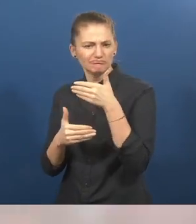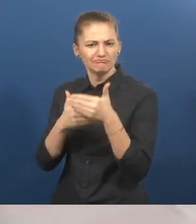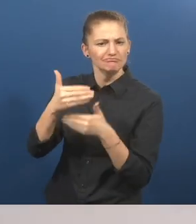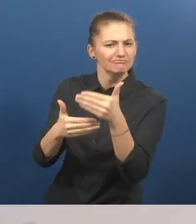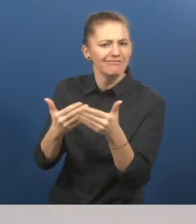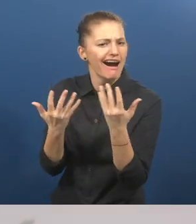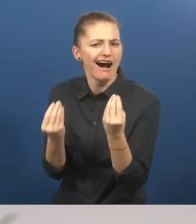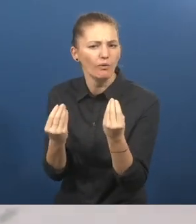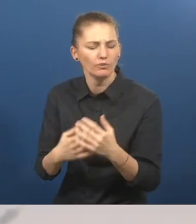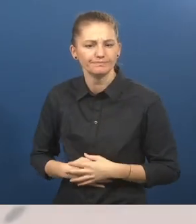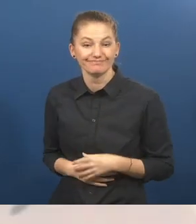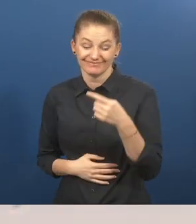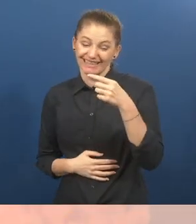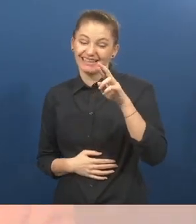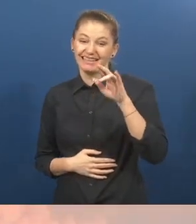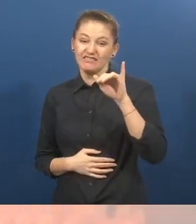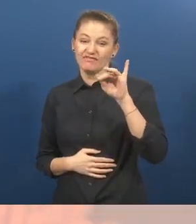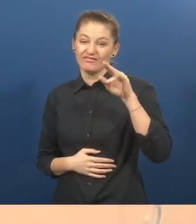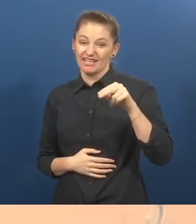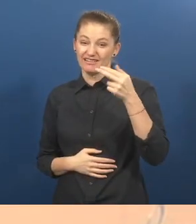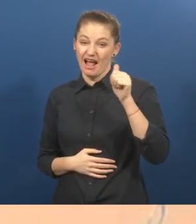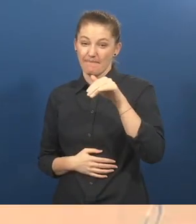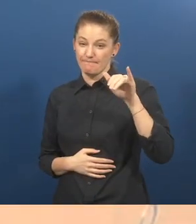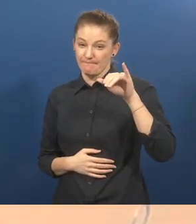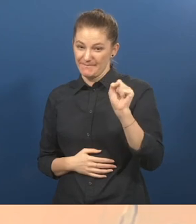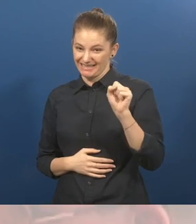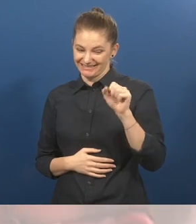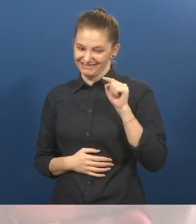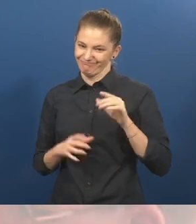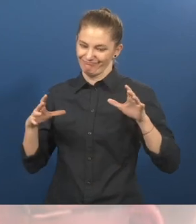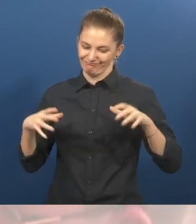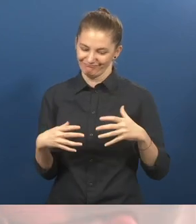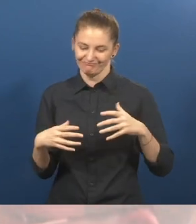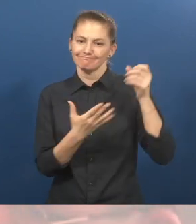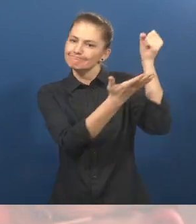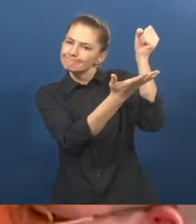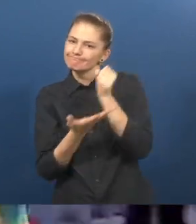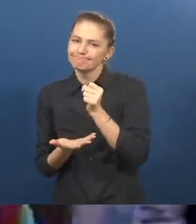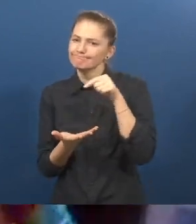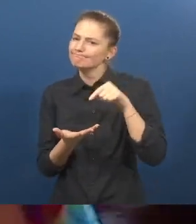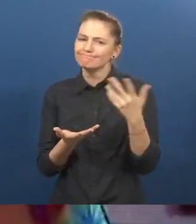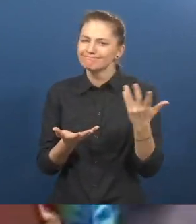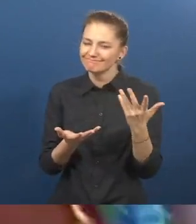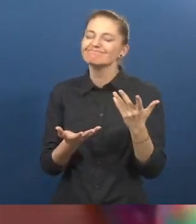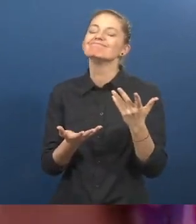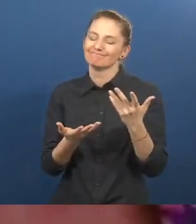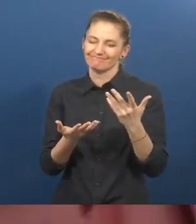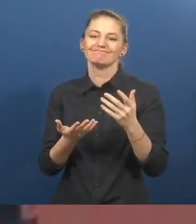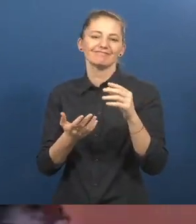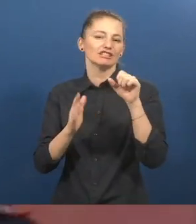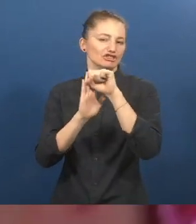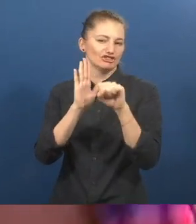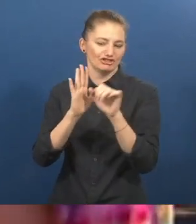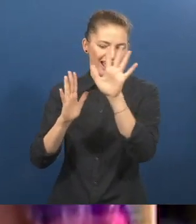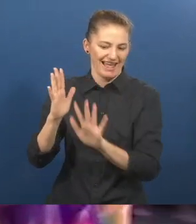does customized employment work? Again, Beth Keaton. Griffin Hammes is funded through a